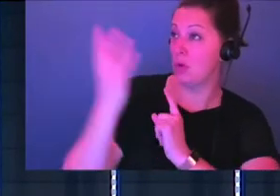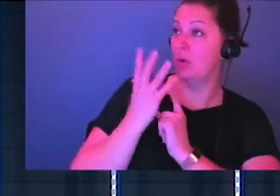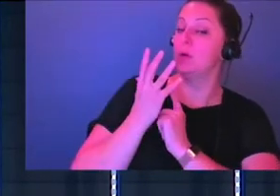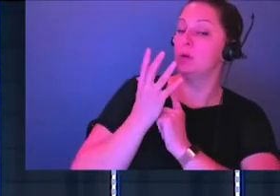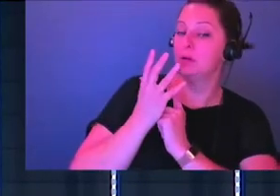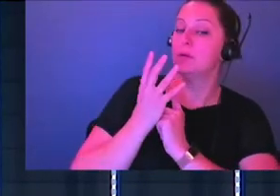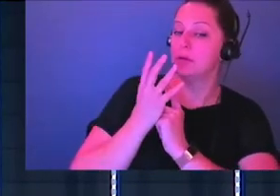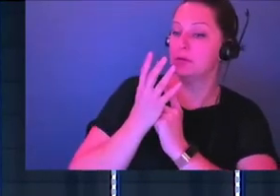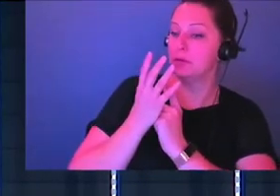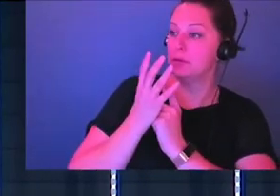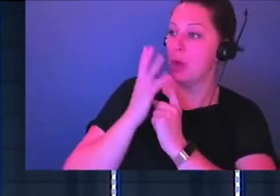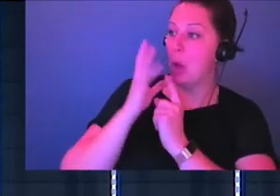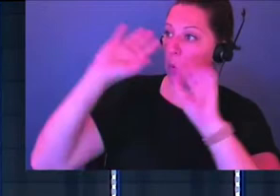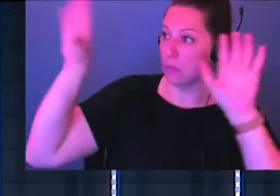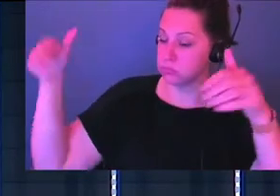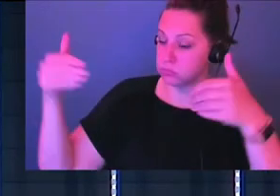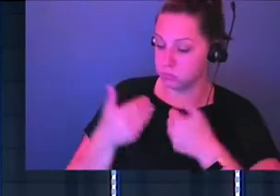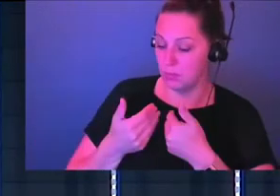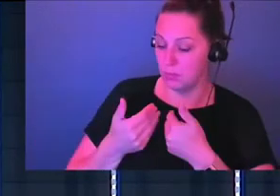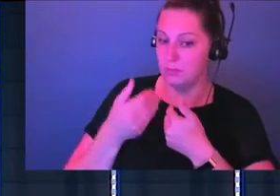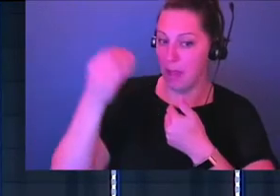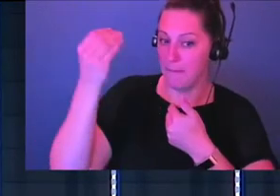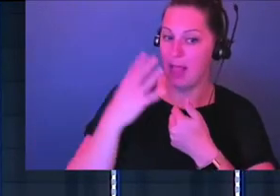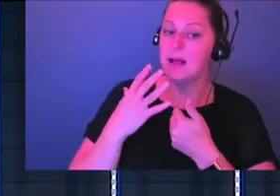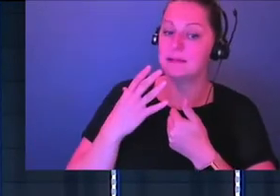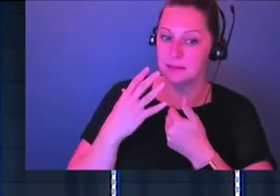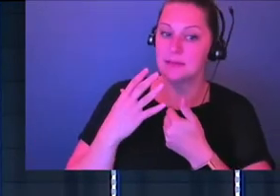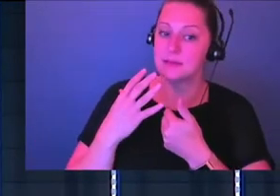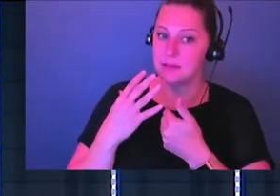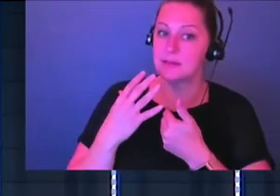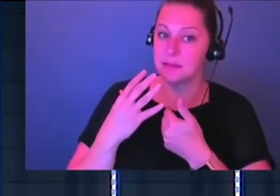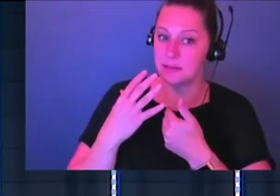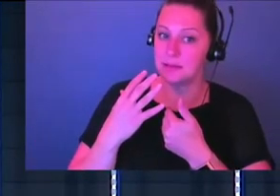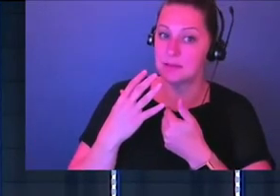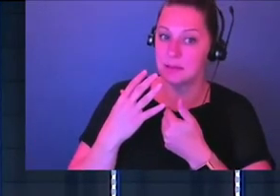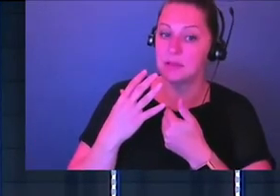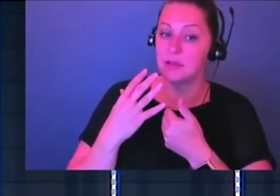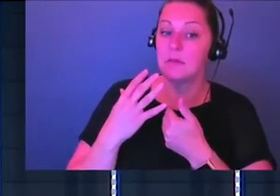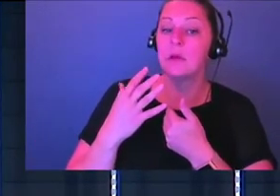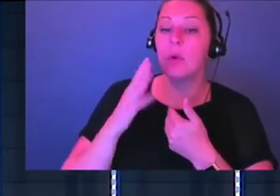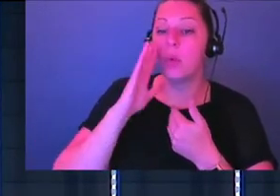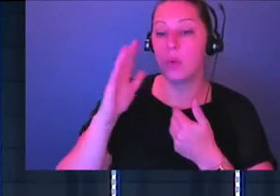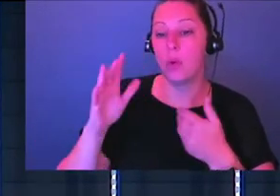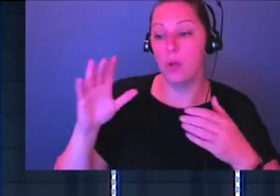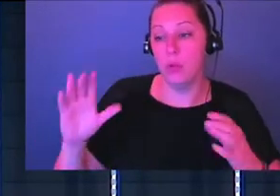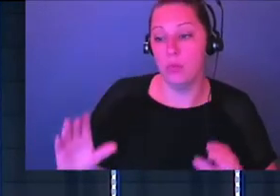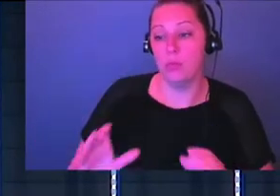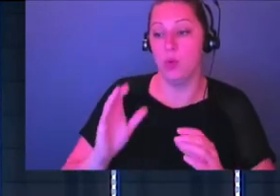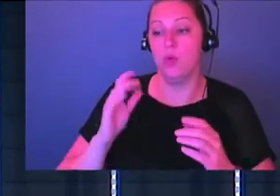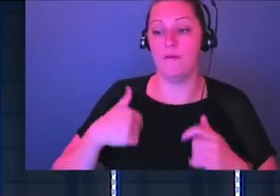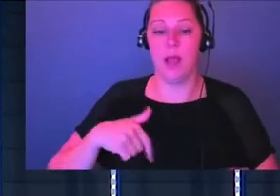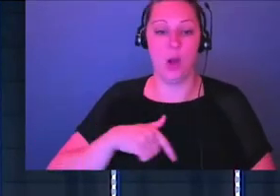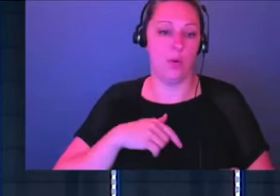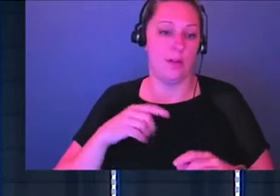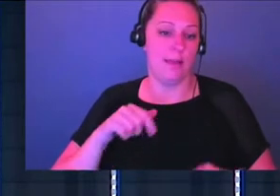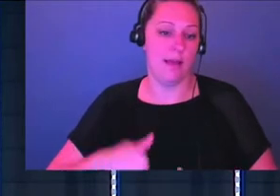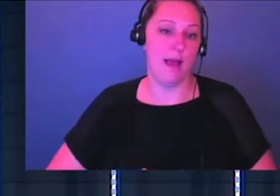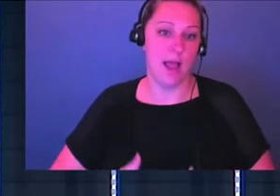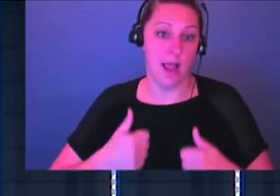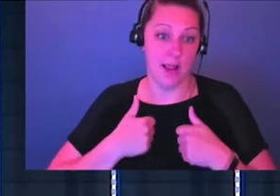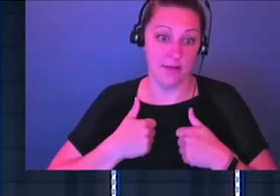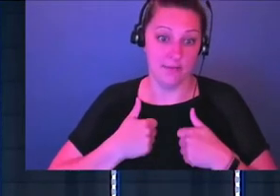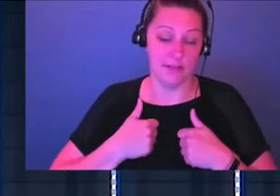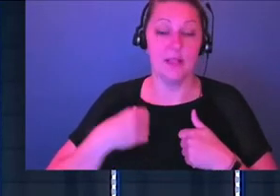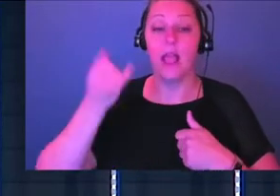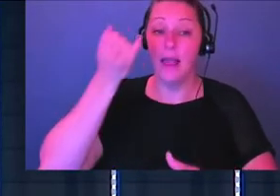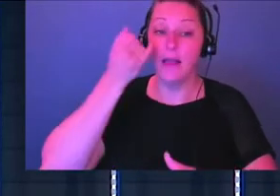and the focus back on us and he blesses us. Okay. He pours into us. He moves in our lives. When we do this, he comes